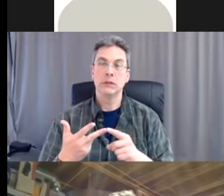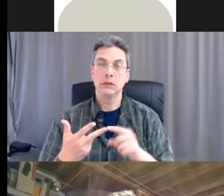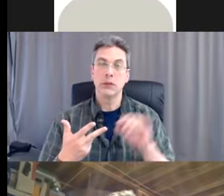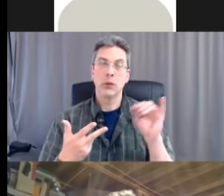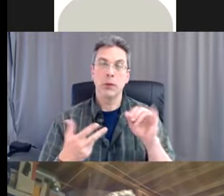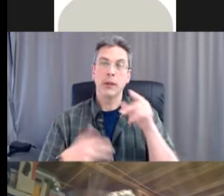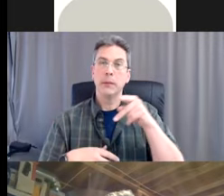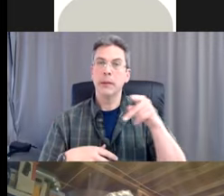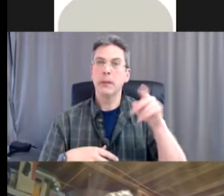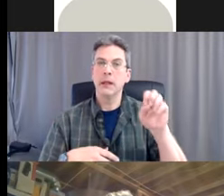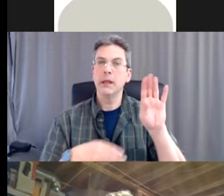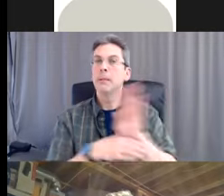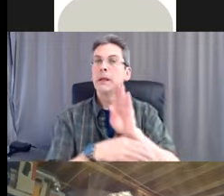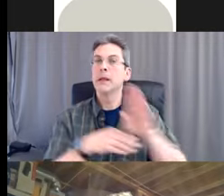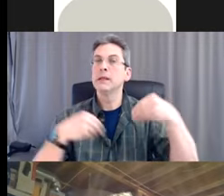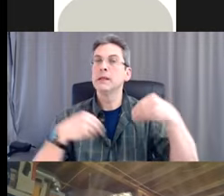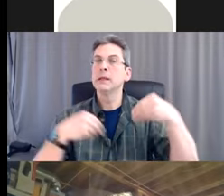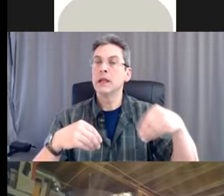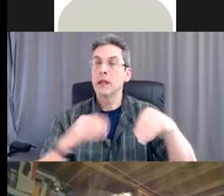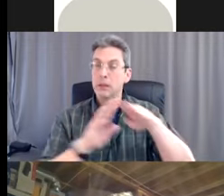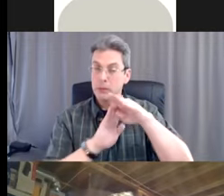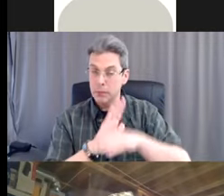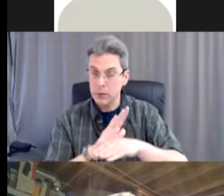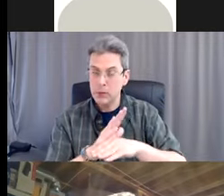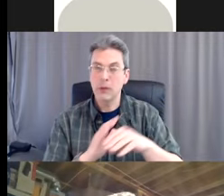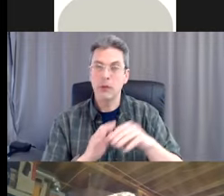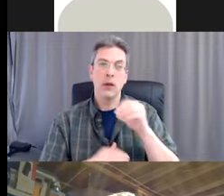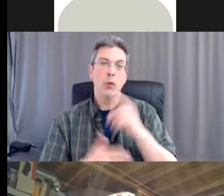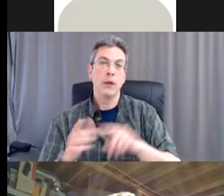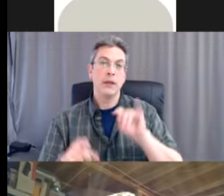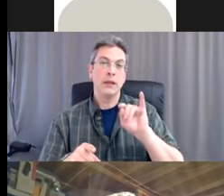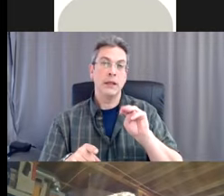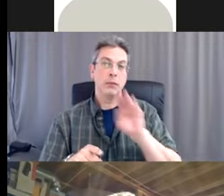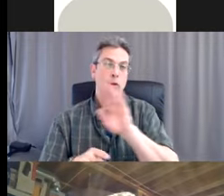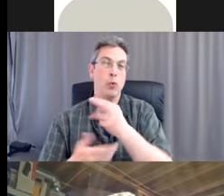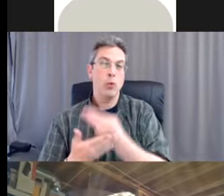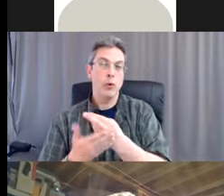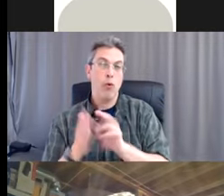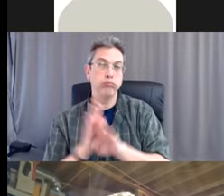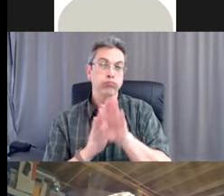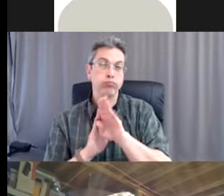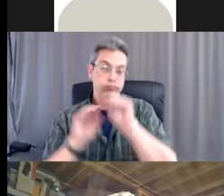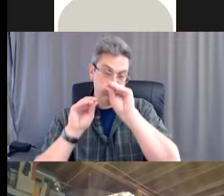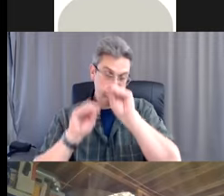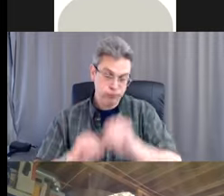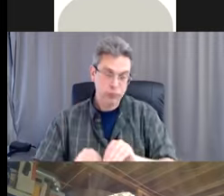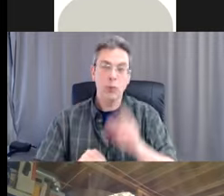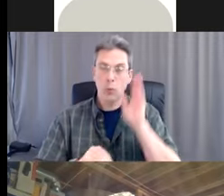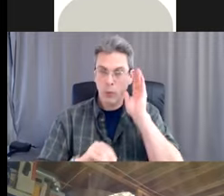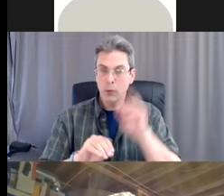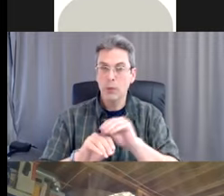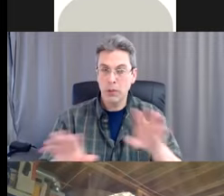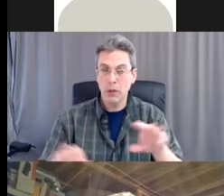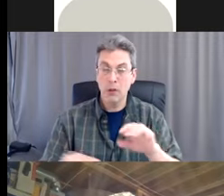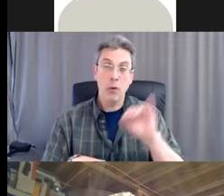suppliers and the resources that Tim has put together. I am also going to be within the next 24 hours